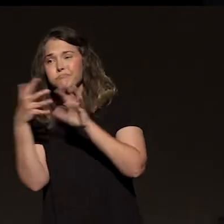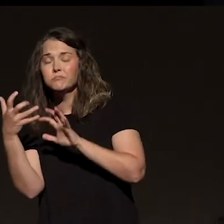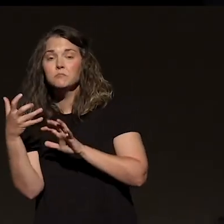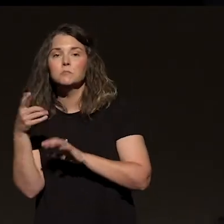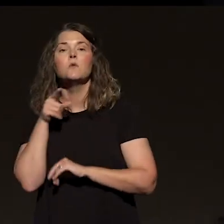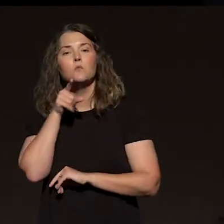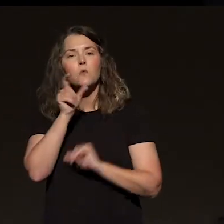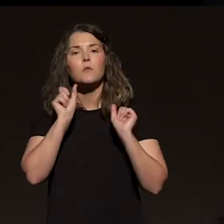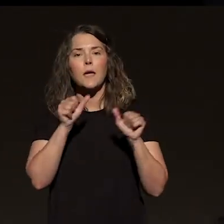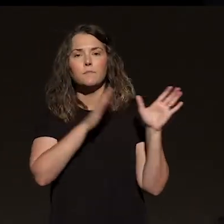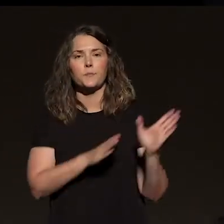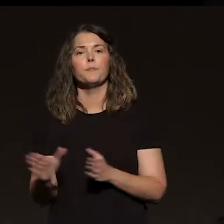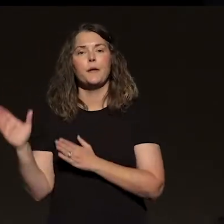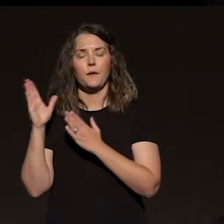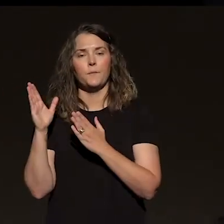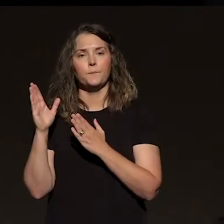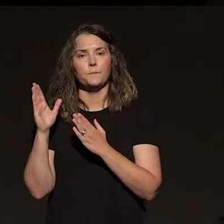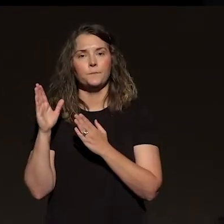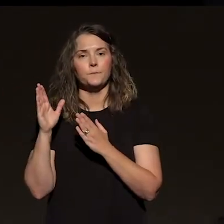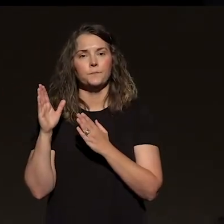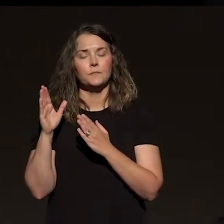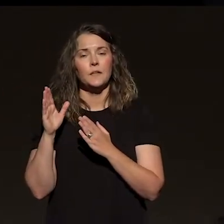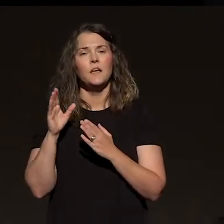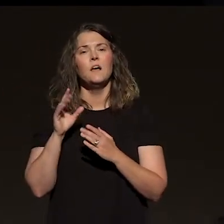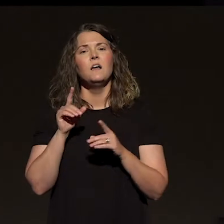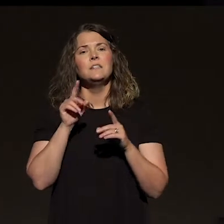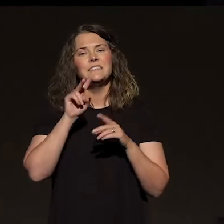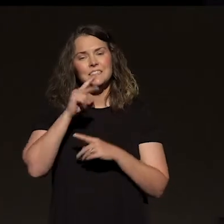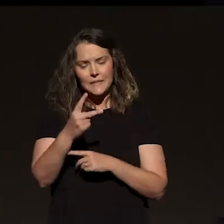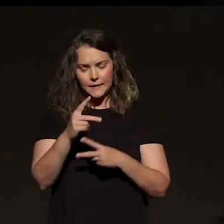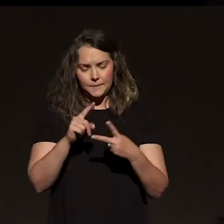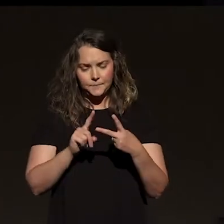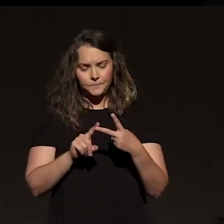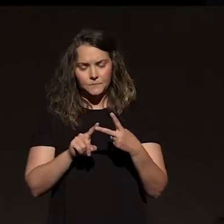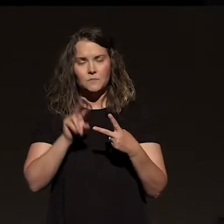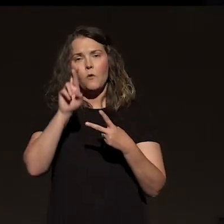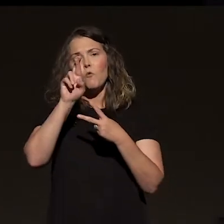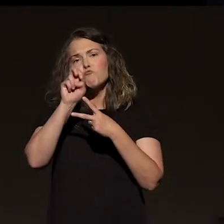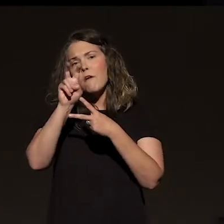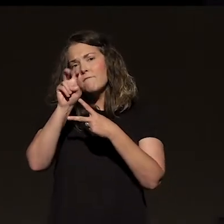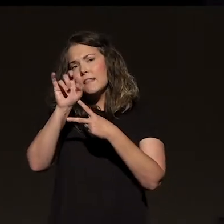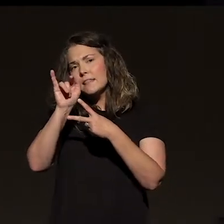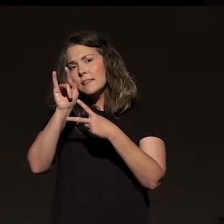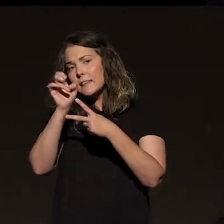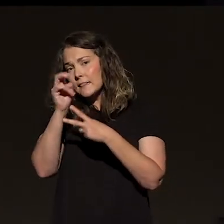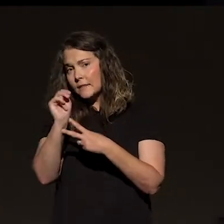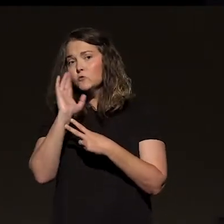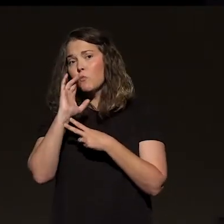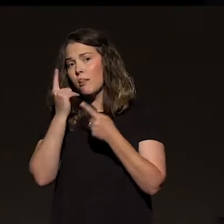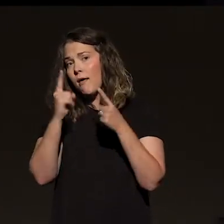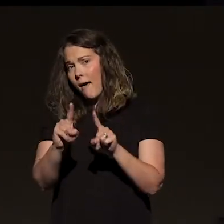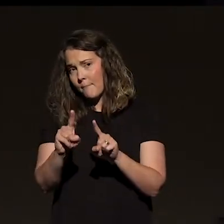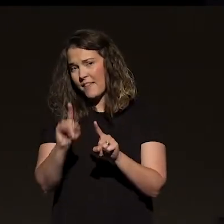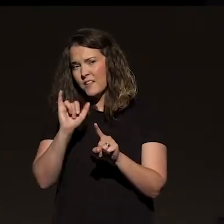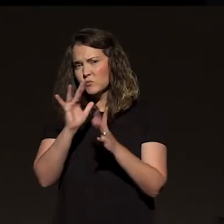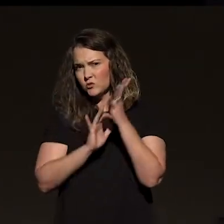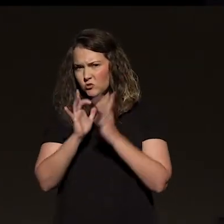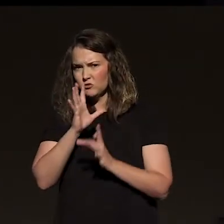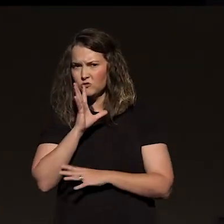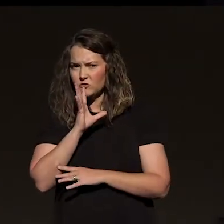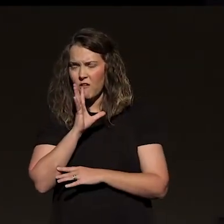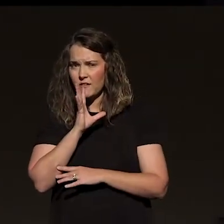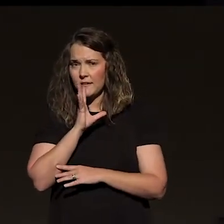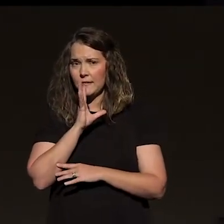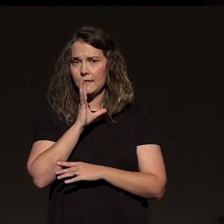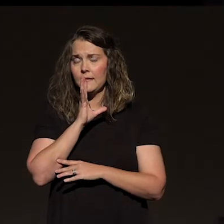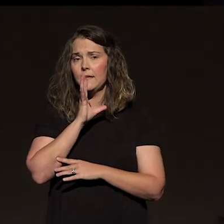reality. Here's the second thing. There's a revelation that takes place. That's what Jesus is trying to speak to. This is what he's teaching. There's a revelation.